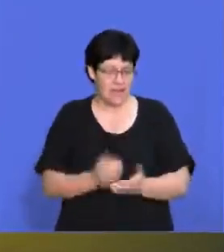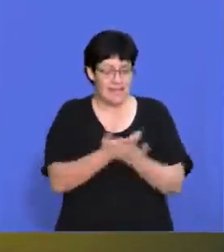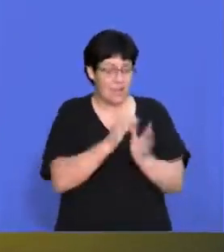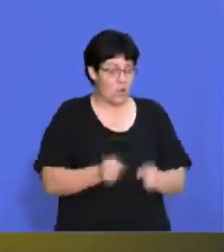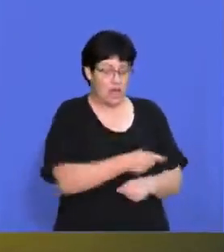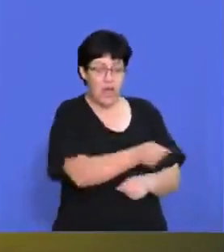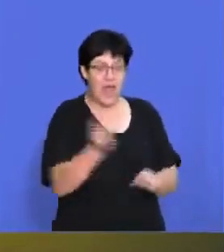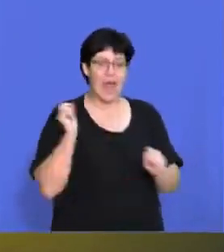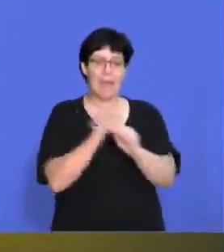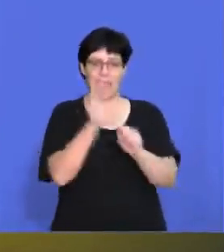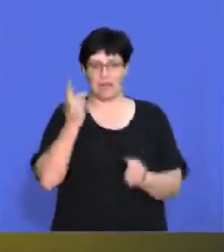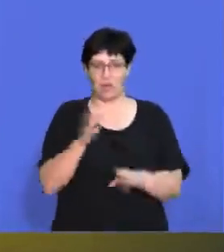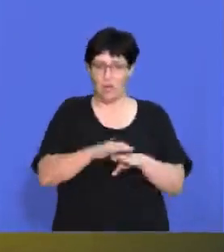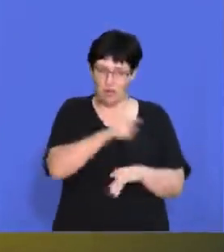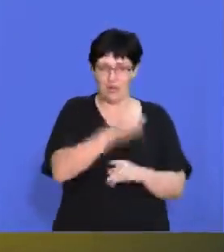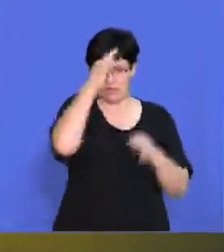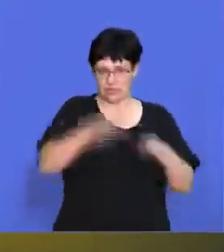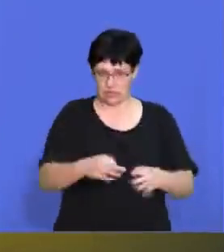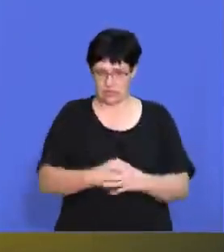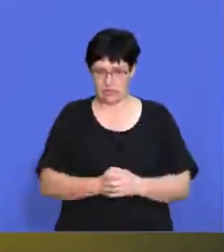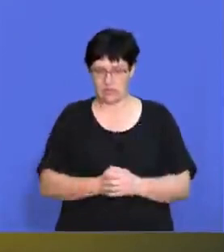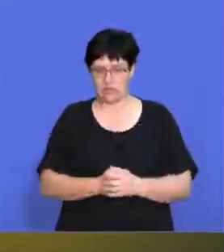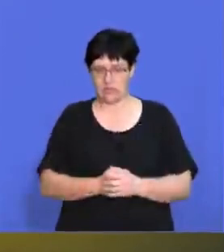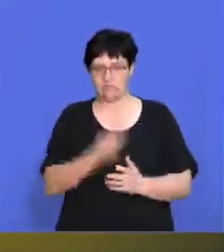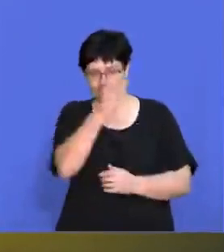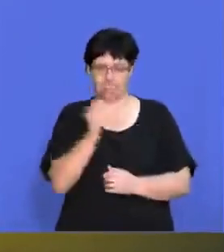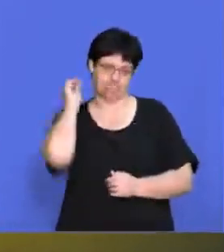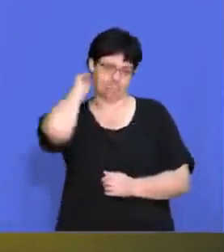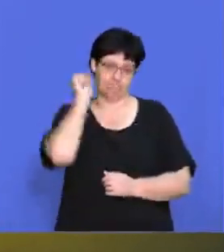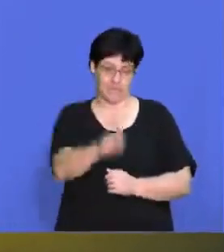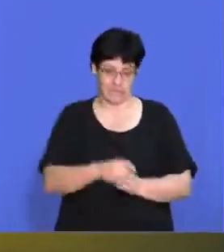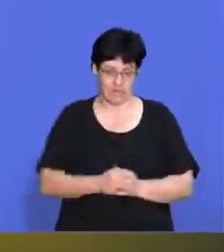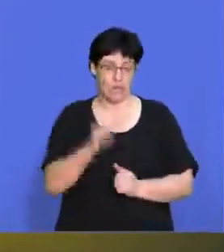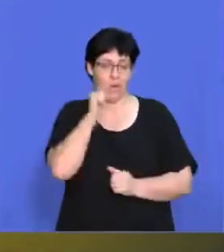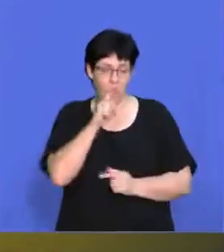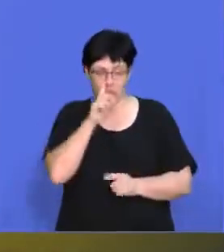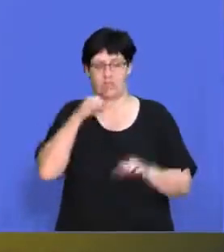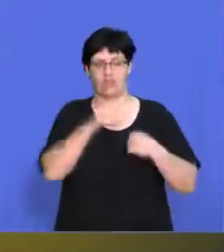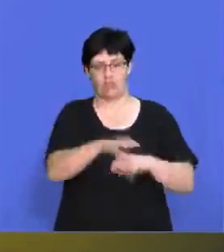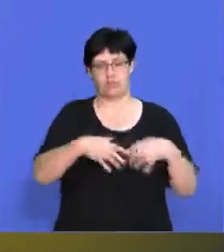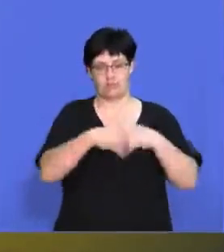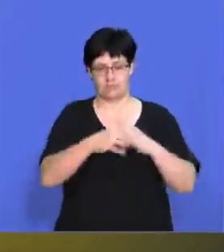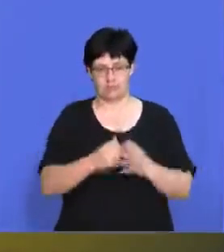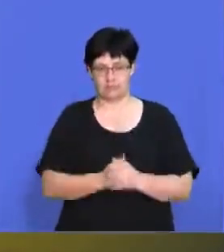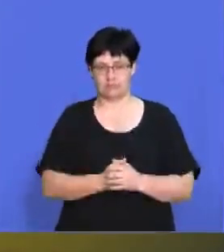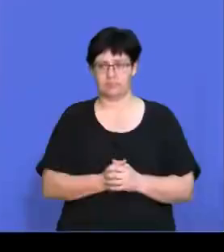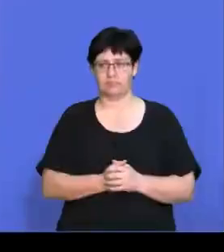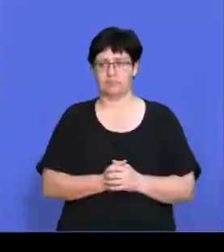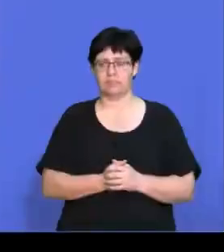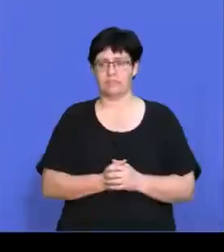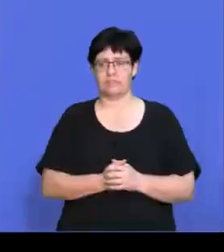How are stakeholders going to be impacted on that? And we have to take that into account when it comes to our strategy.